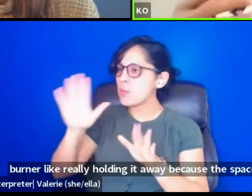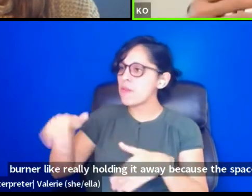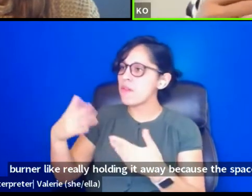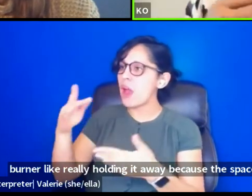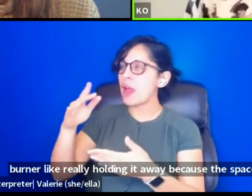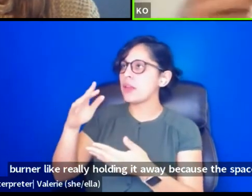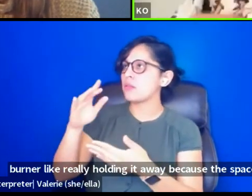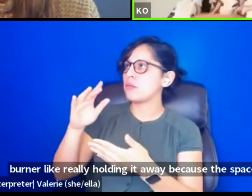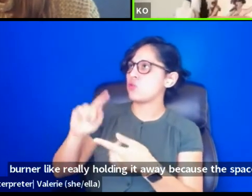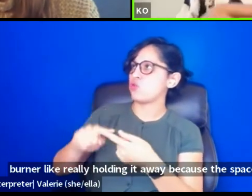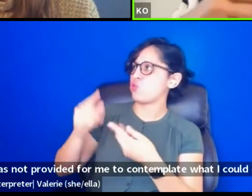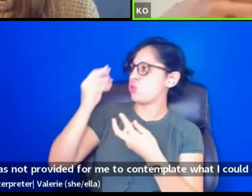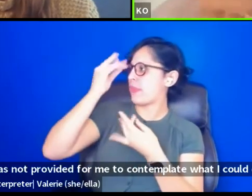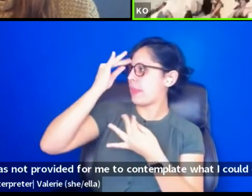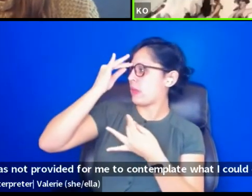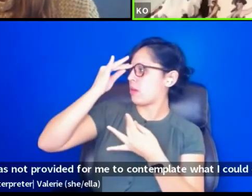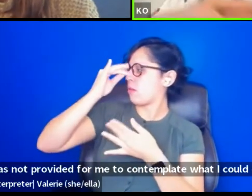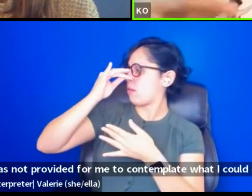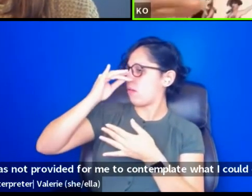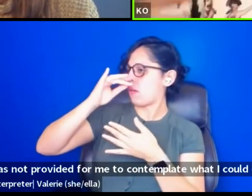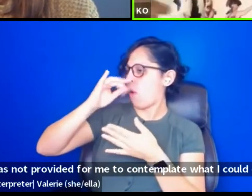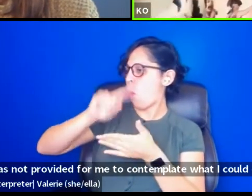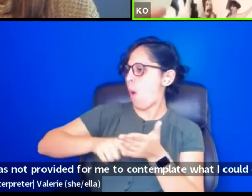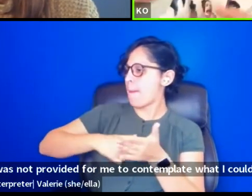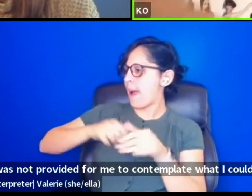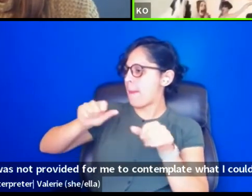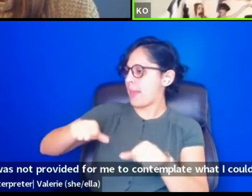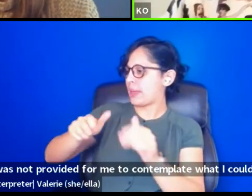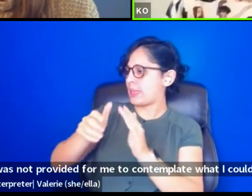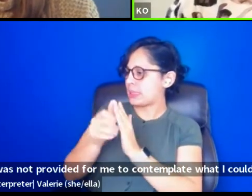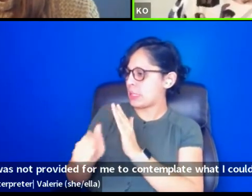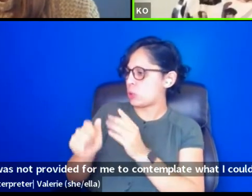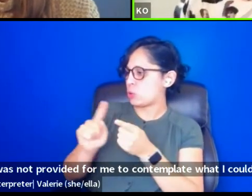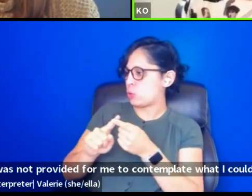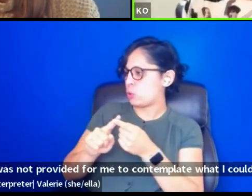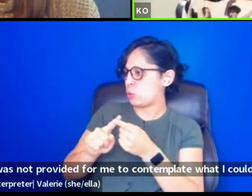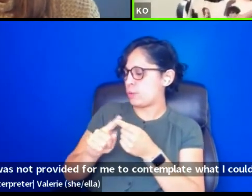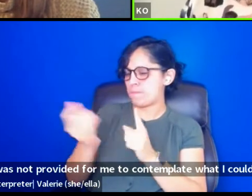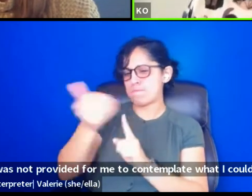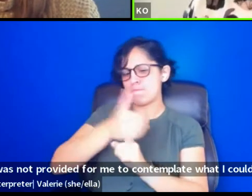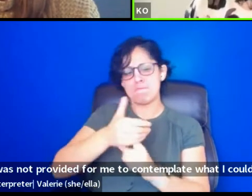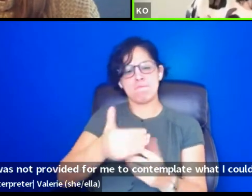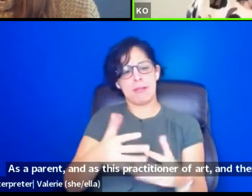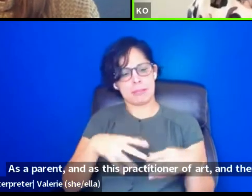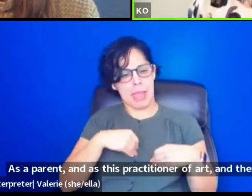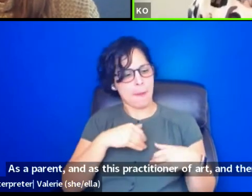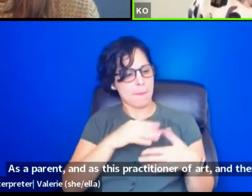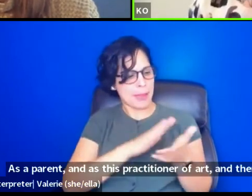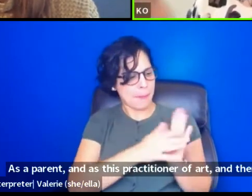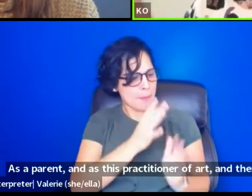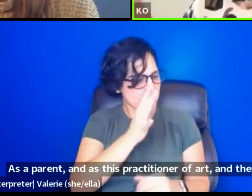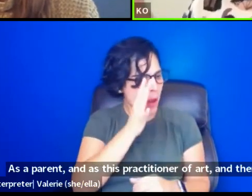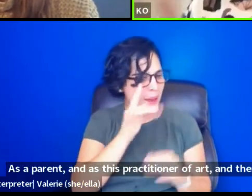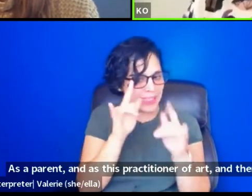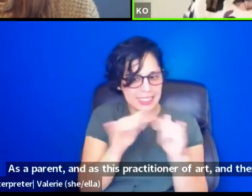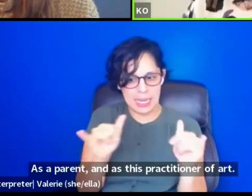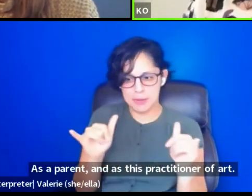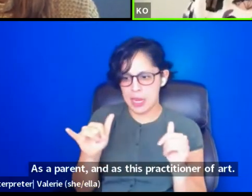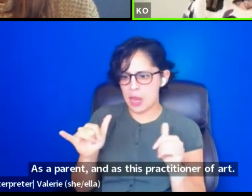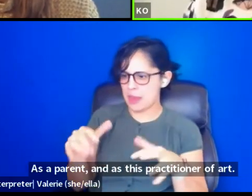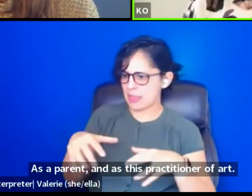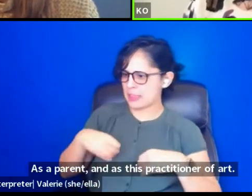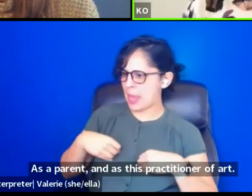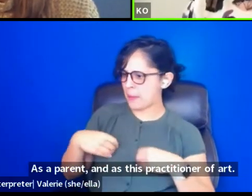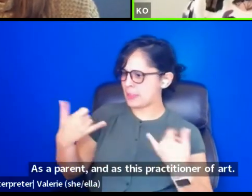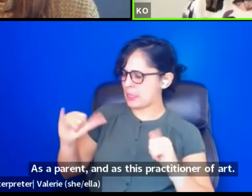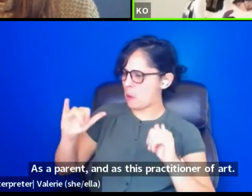could do as a parent and as this practitioner of art. And then there was this moment in 2016